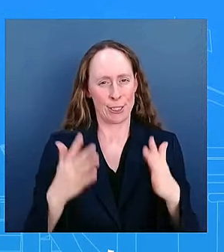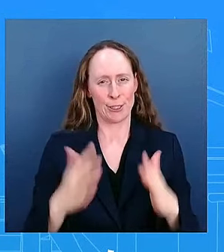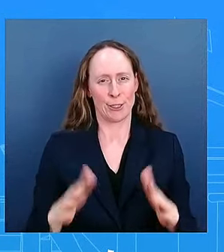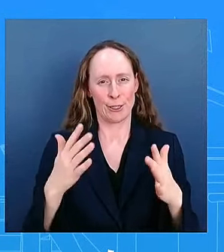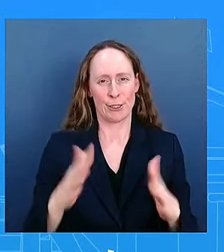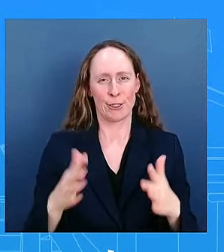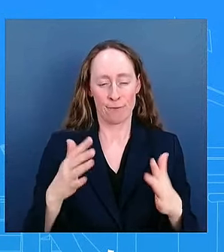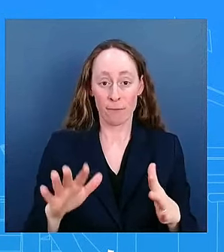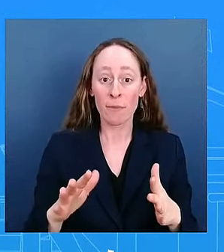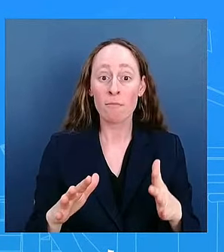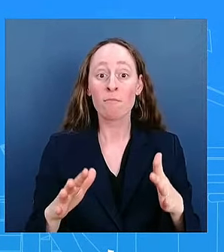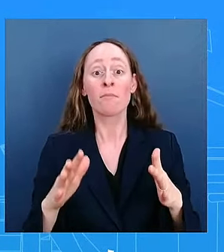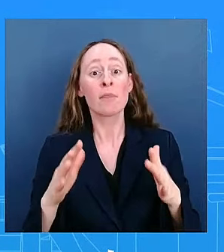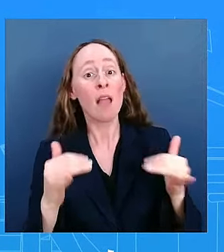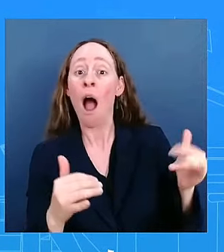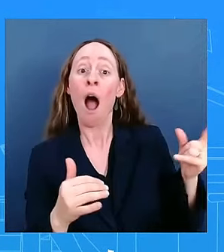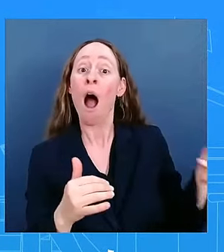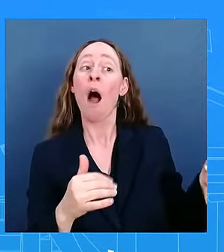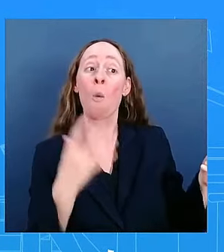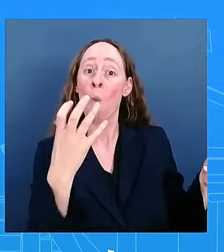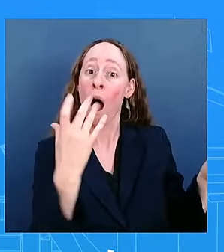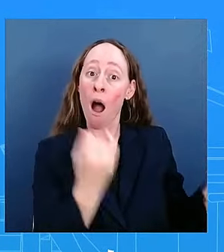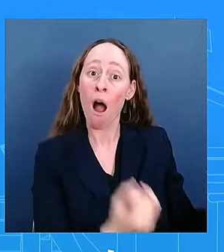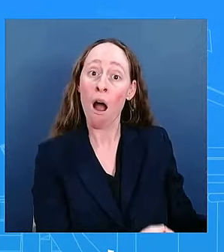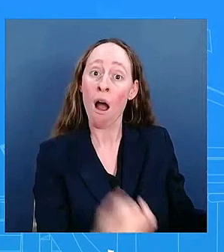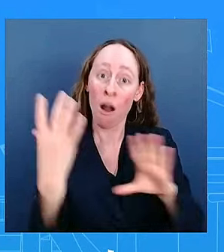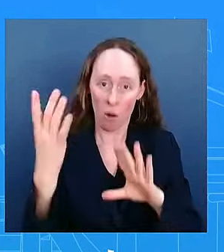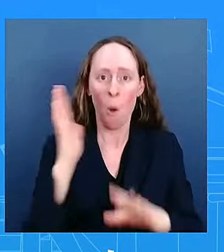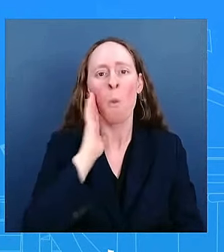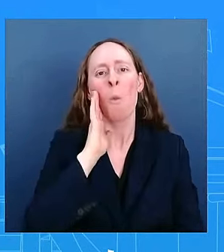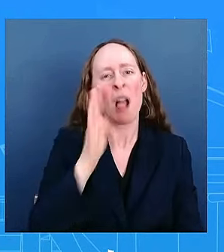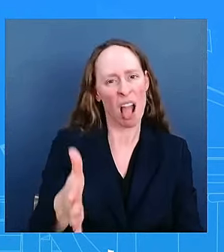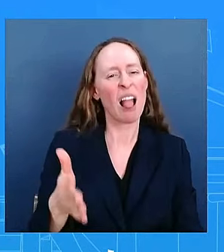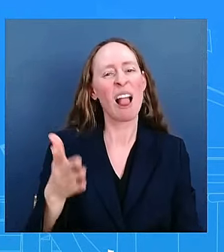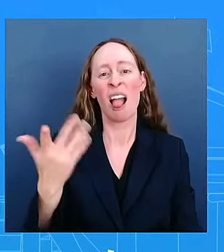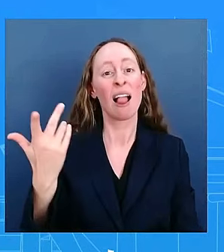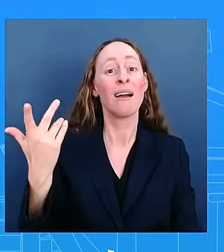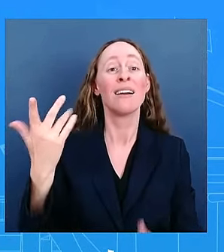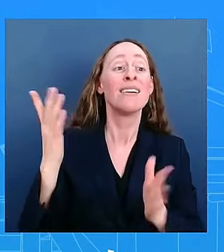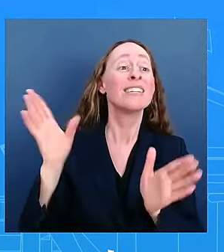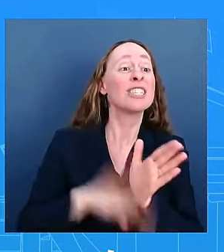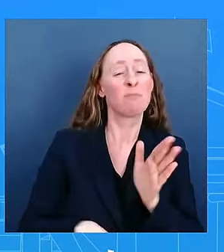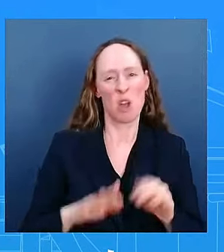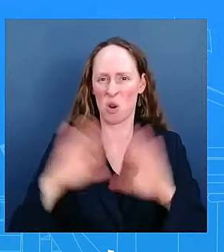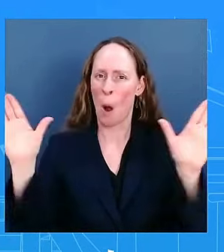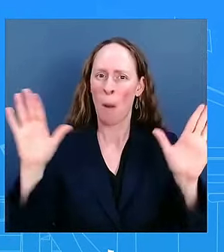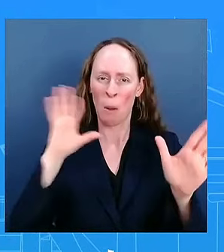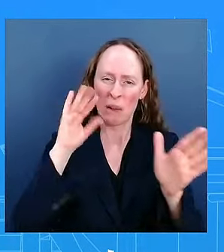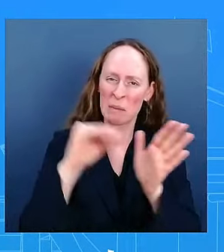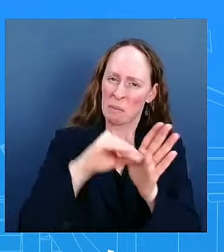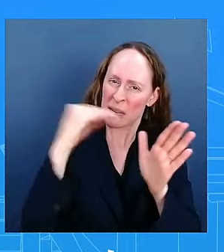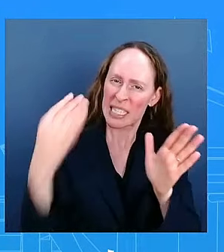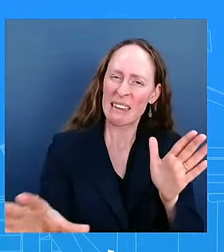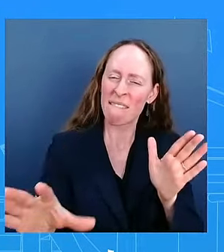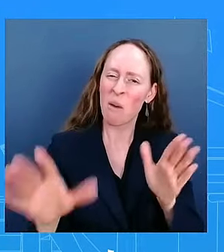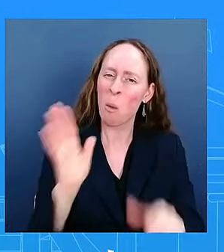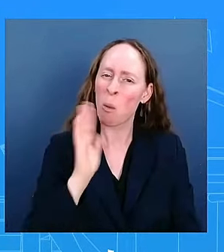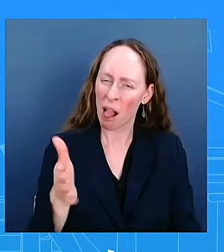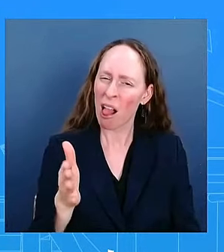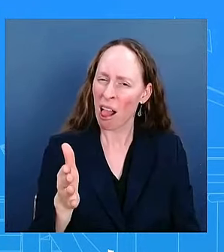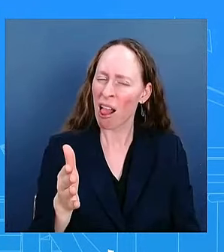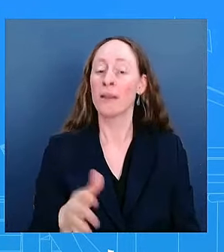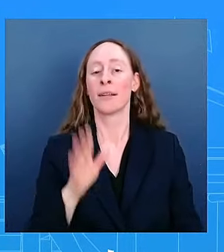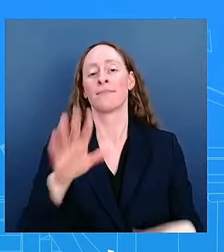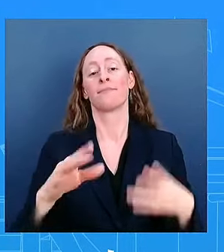um in terms of uh your second question was oh how so look i mean i'm not going to get into kind of the politics